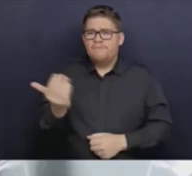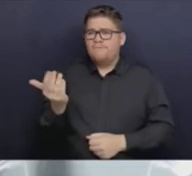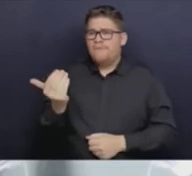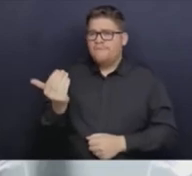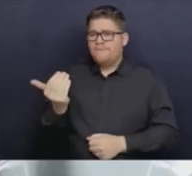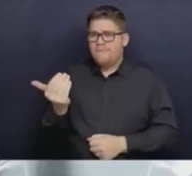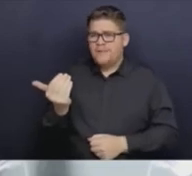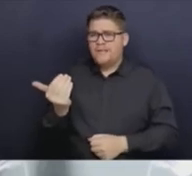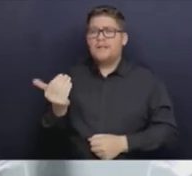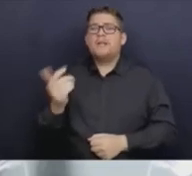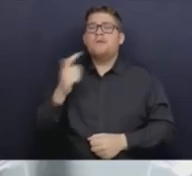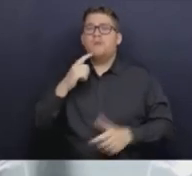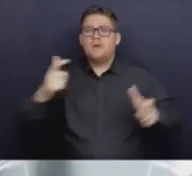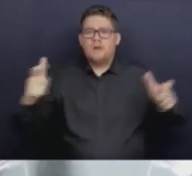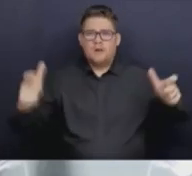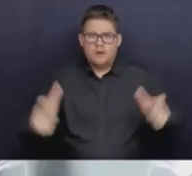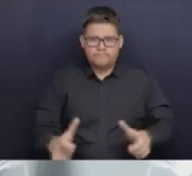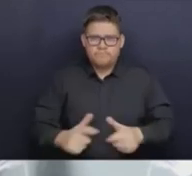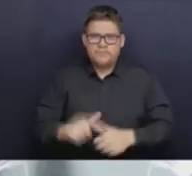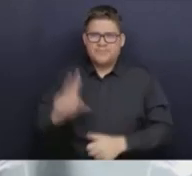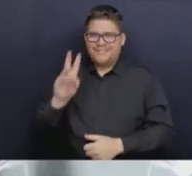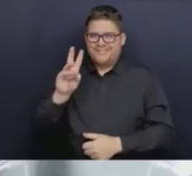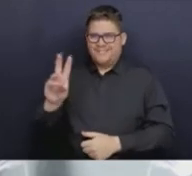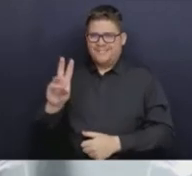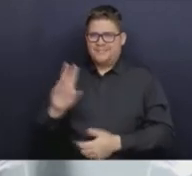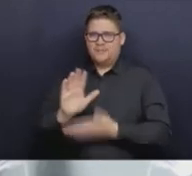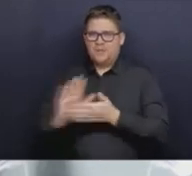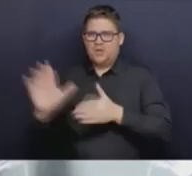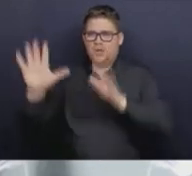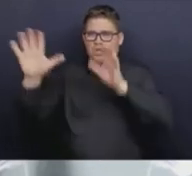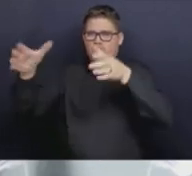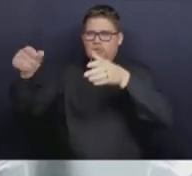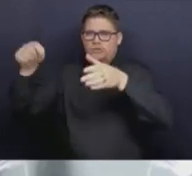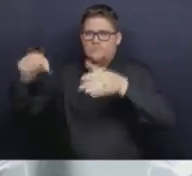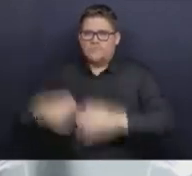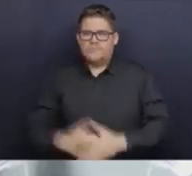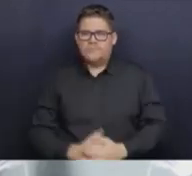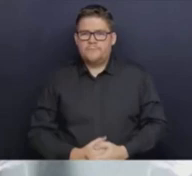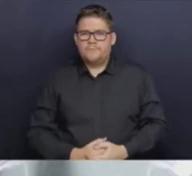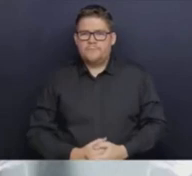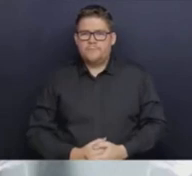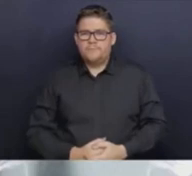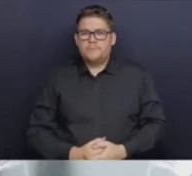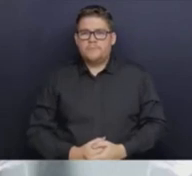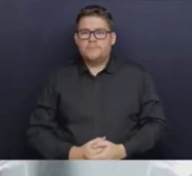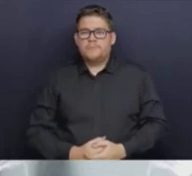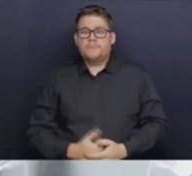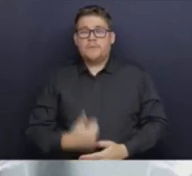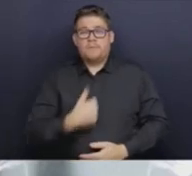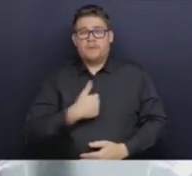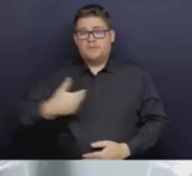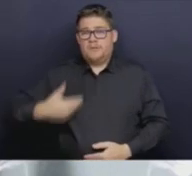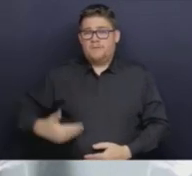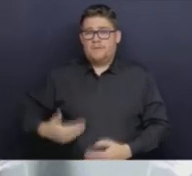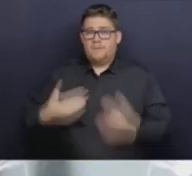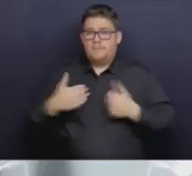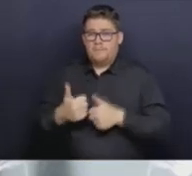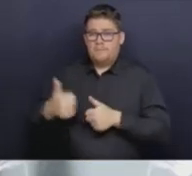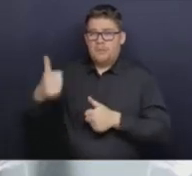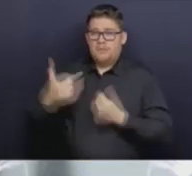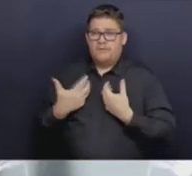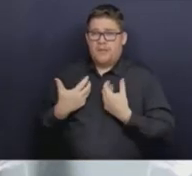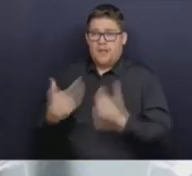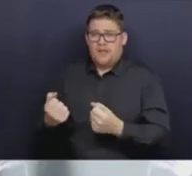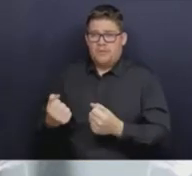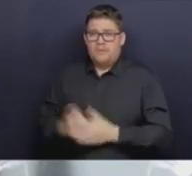Currently, at the discretion of the of Health, the Minister of Health, the case of myself, before it was Terry Lake, would